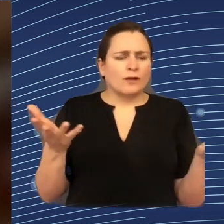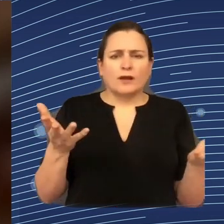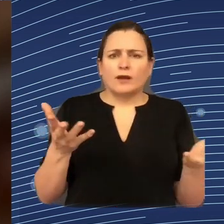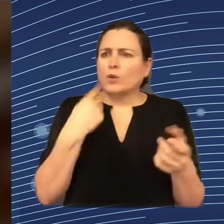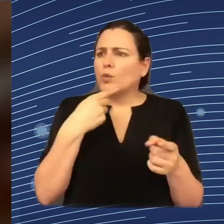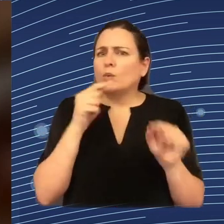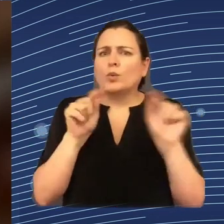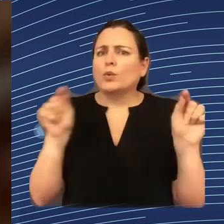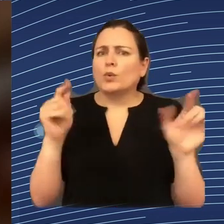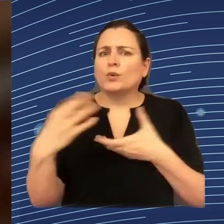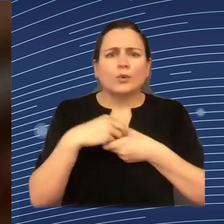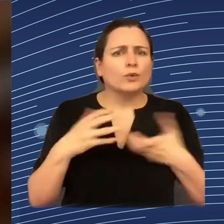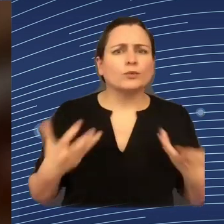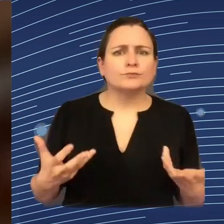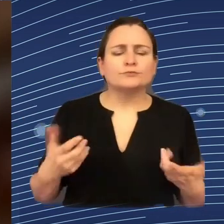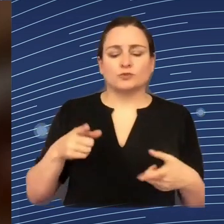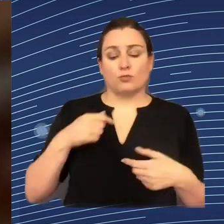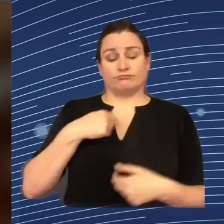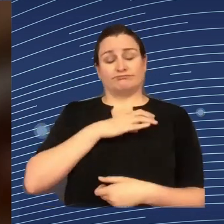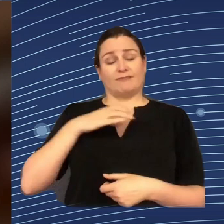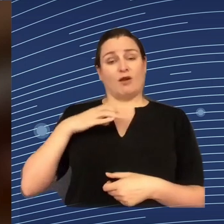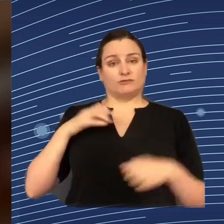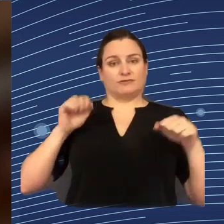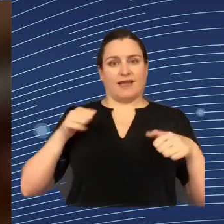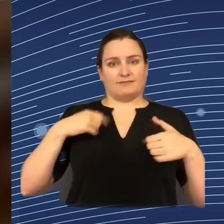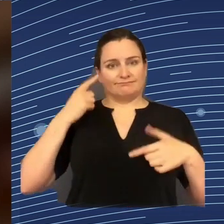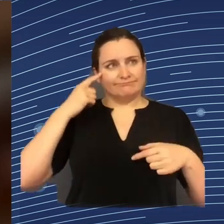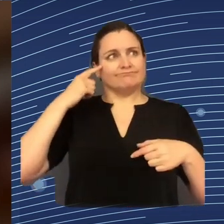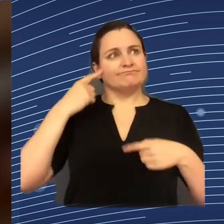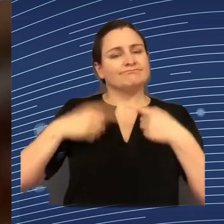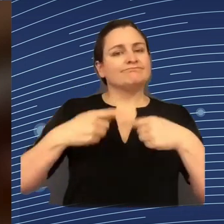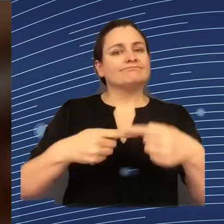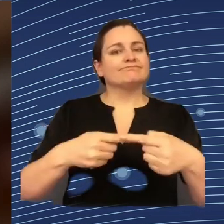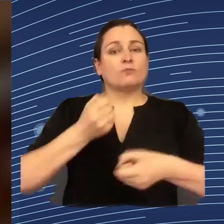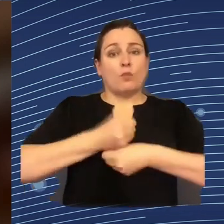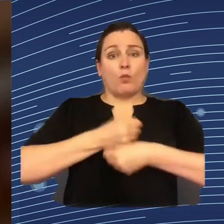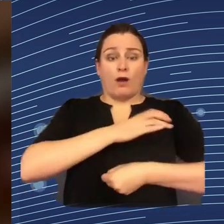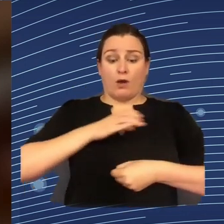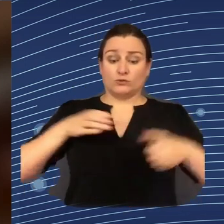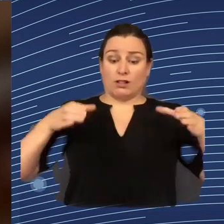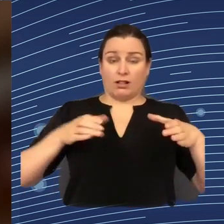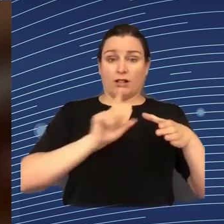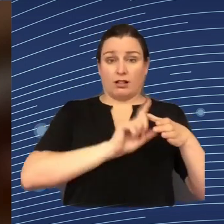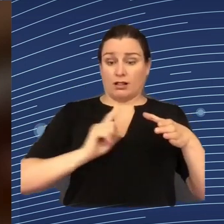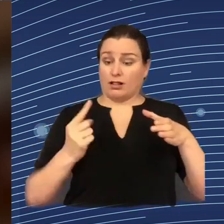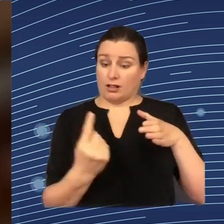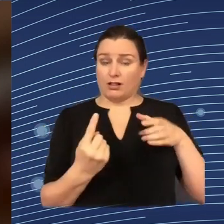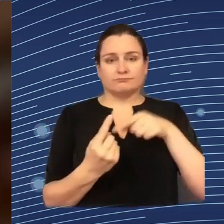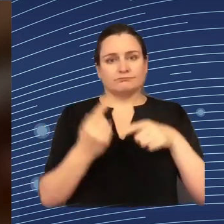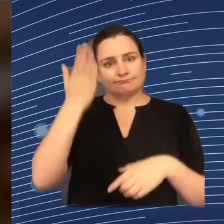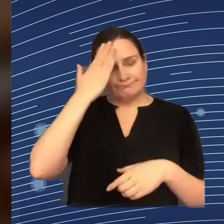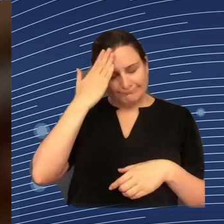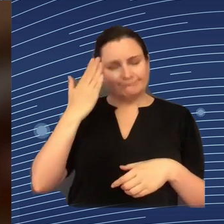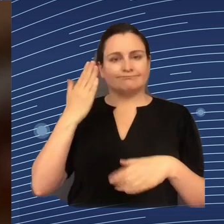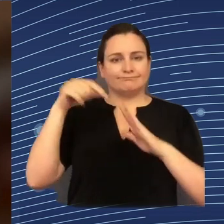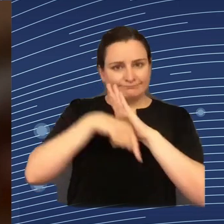work councils, they take decisions. So all members in the work councils should be knowledgeable enough to be able to take decisions